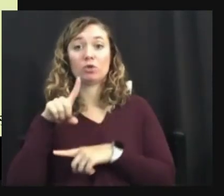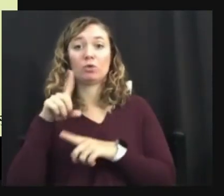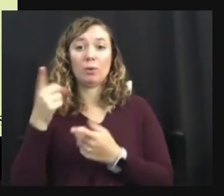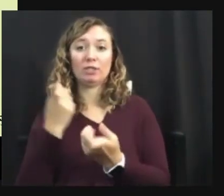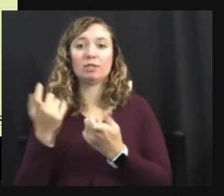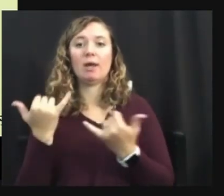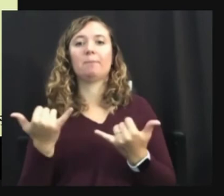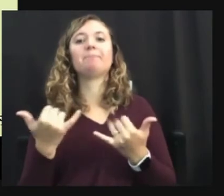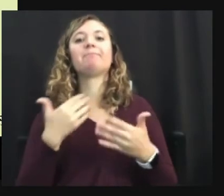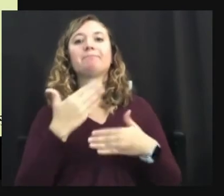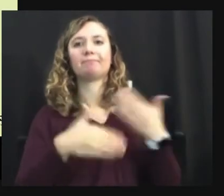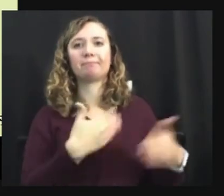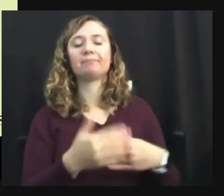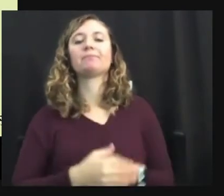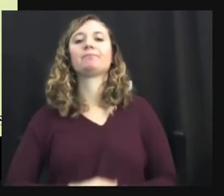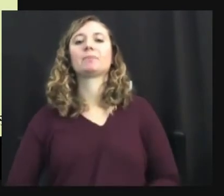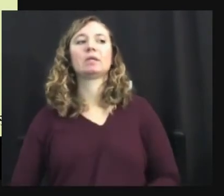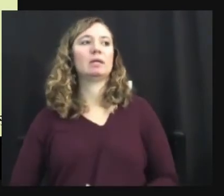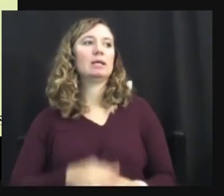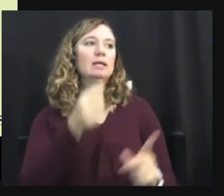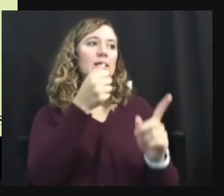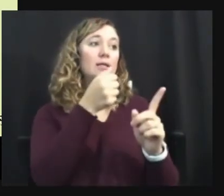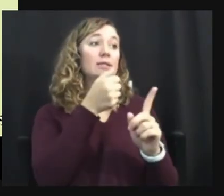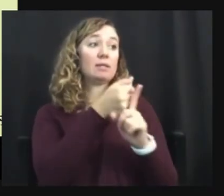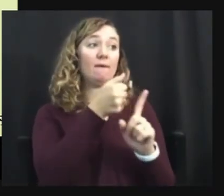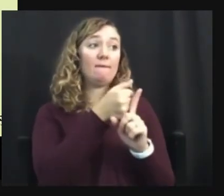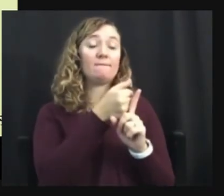self-identification versus medical diagnosis.